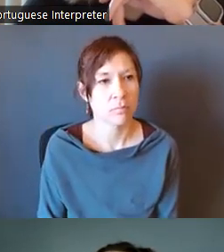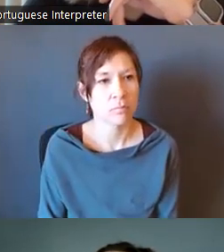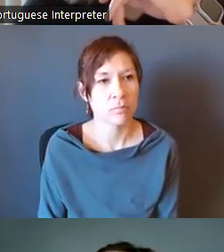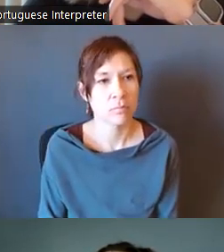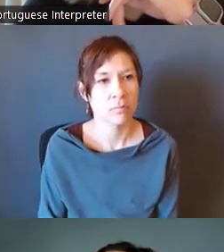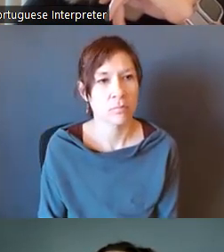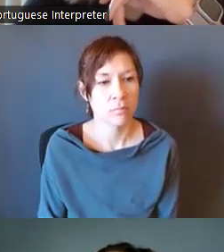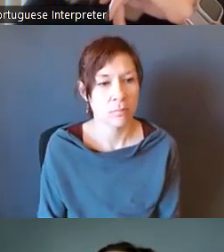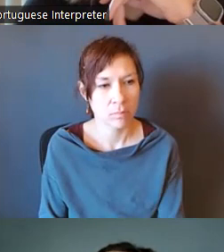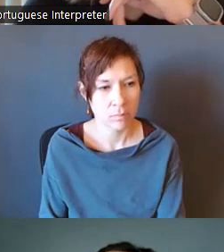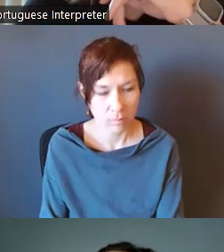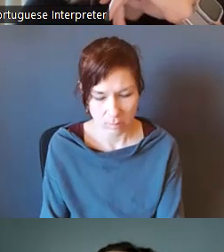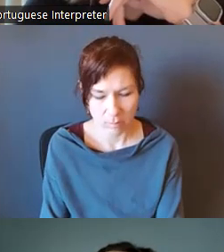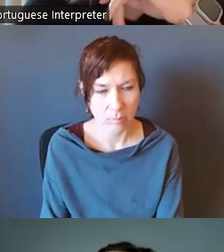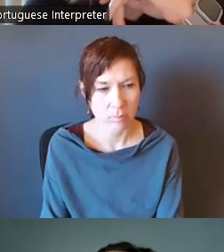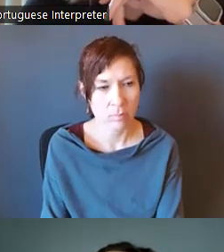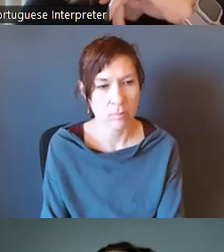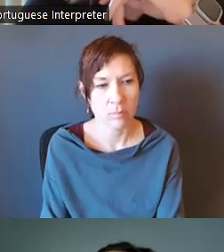Okay, I think it should be all set now.